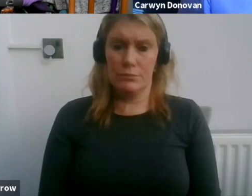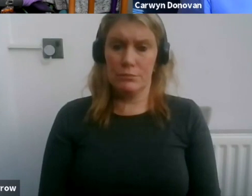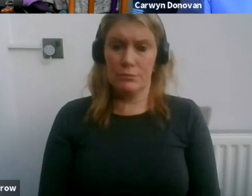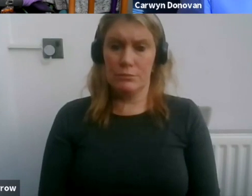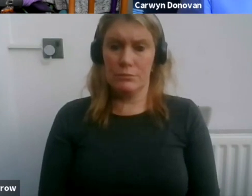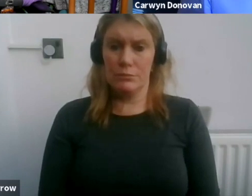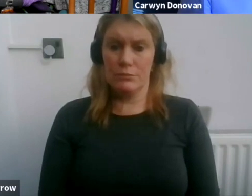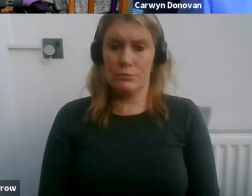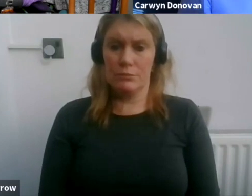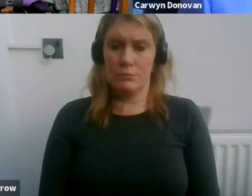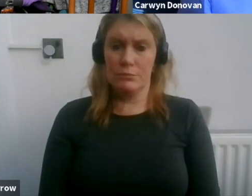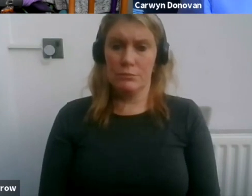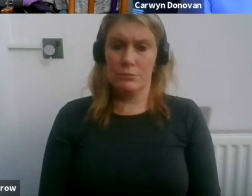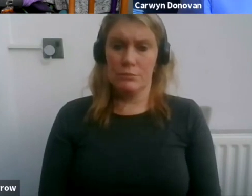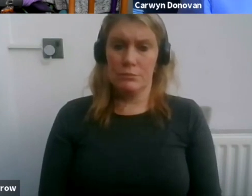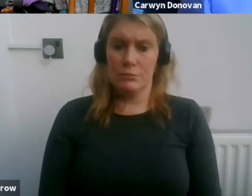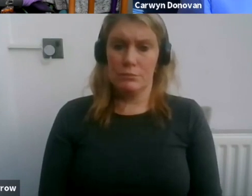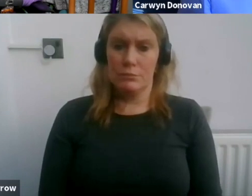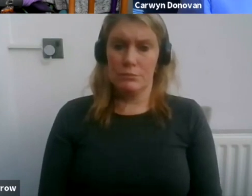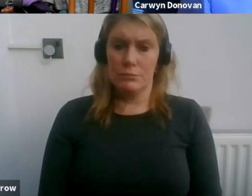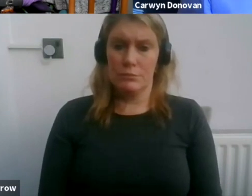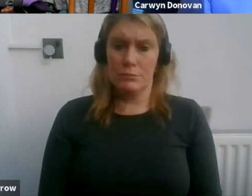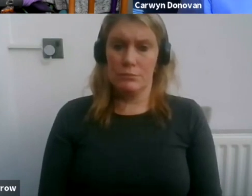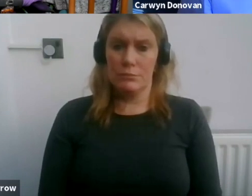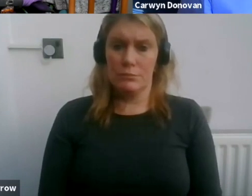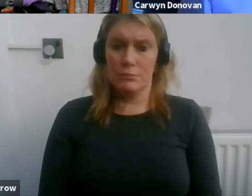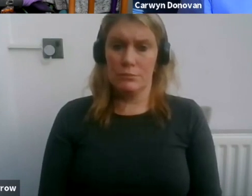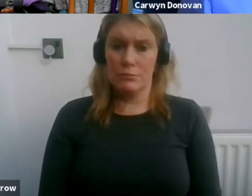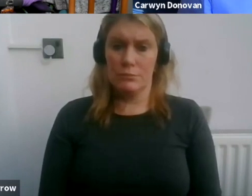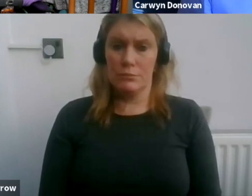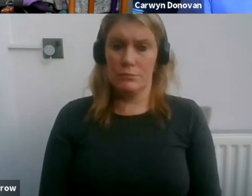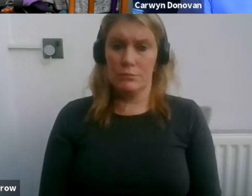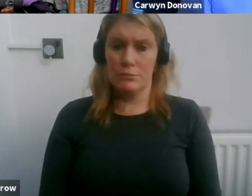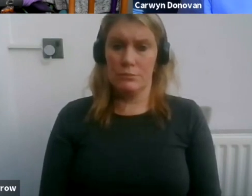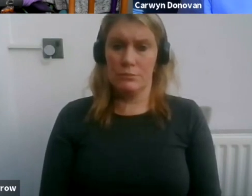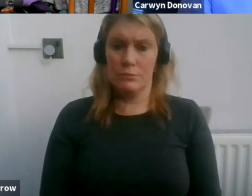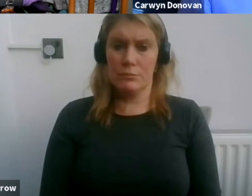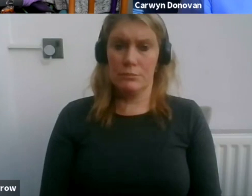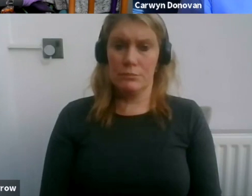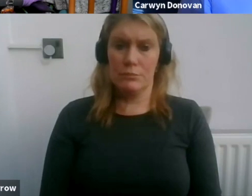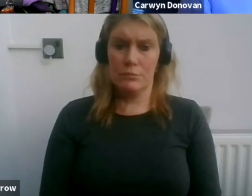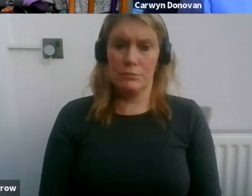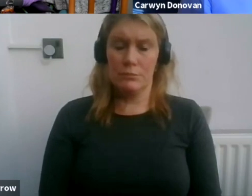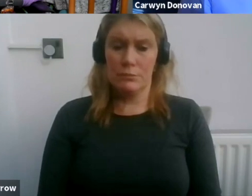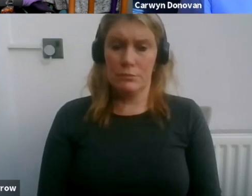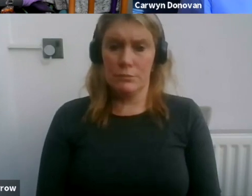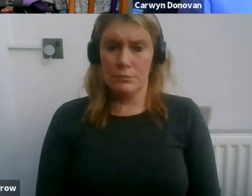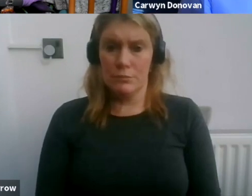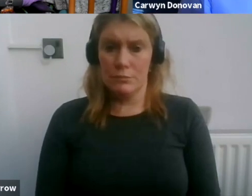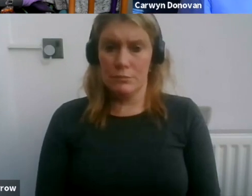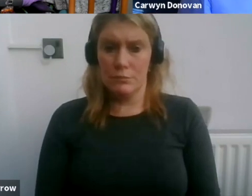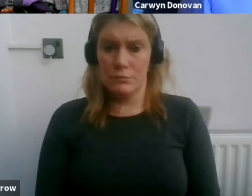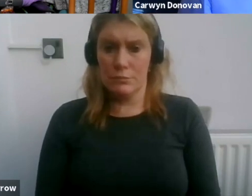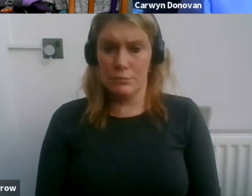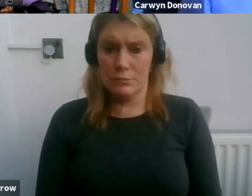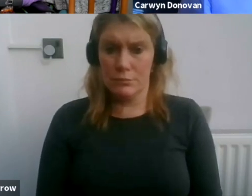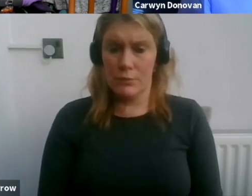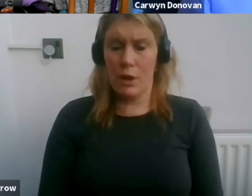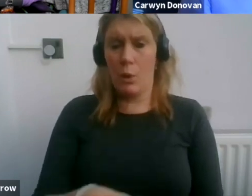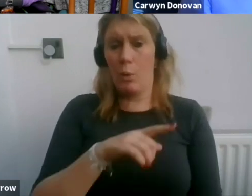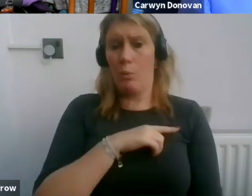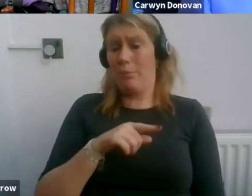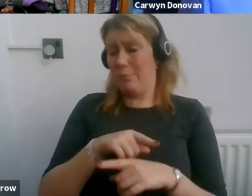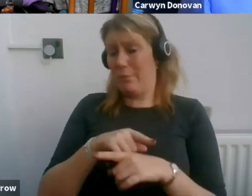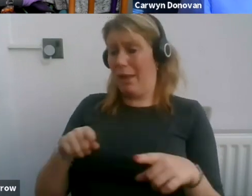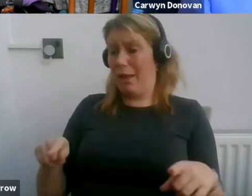these people having the dignity of somebody who doesn't have a disability to be able to go out and to earn. That is